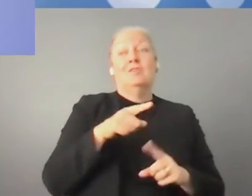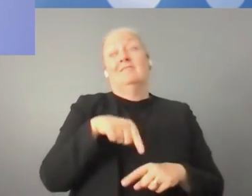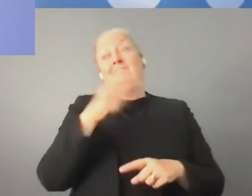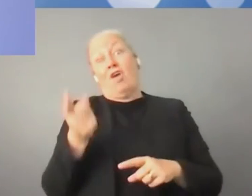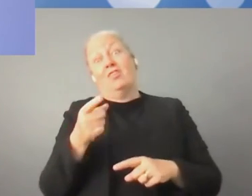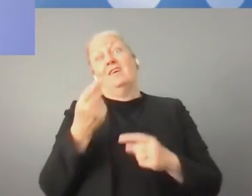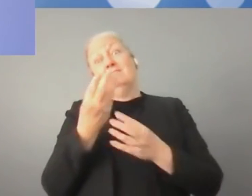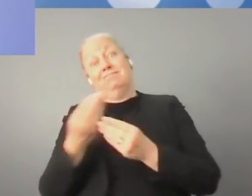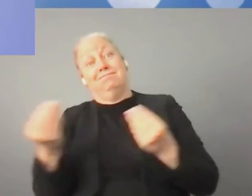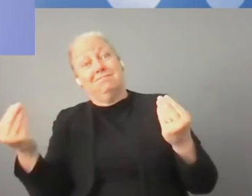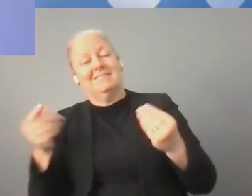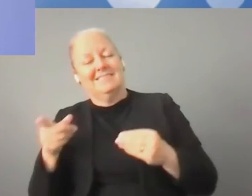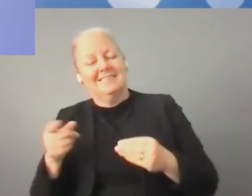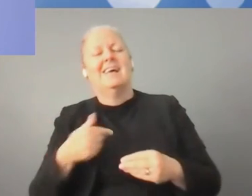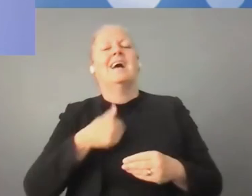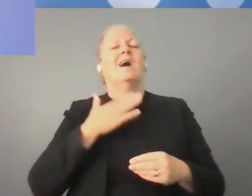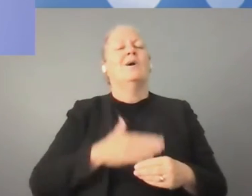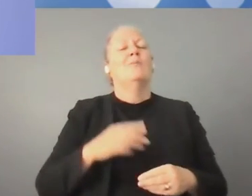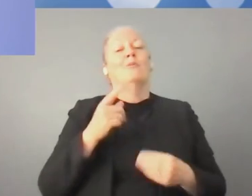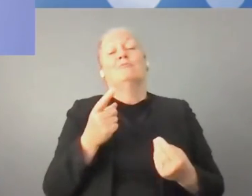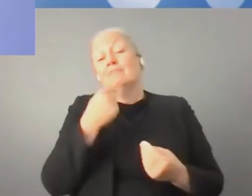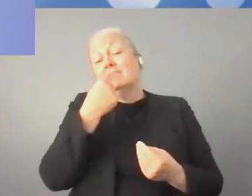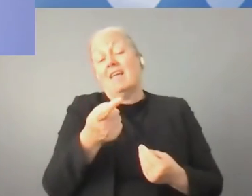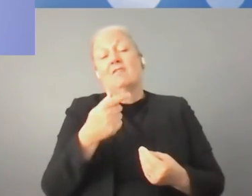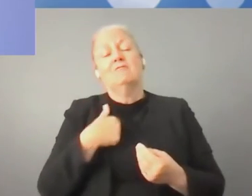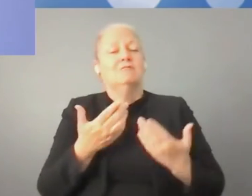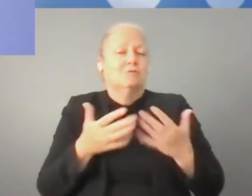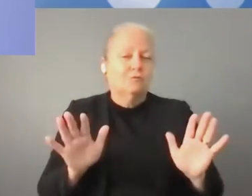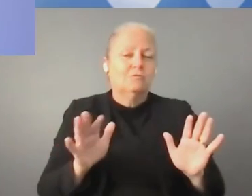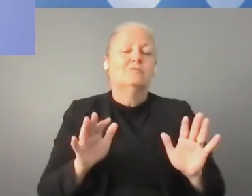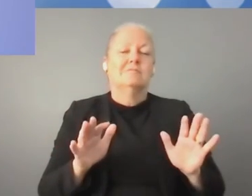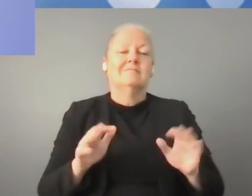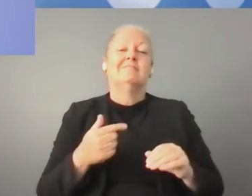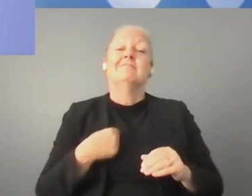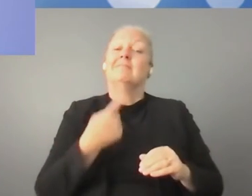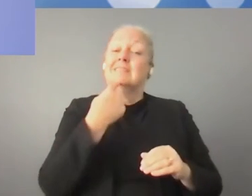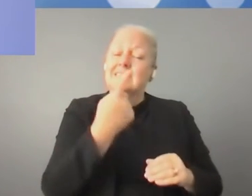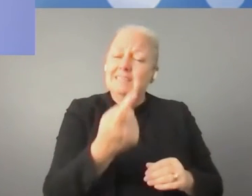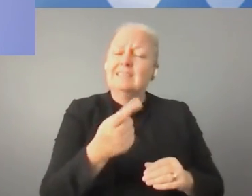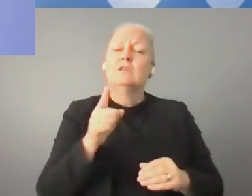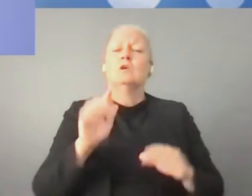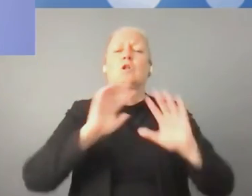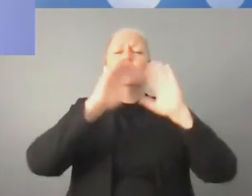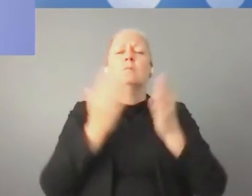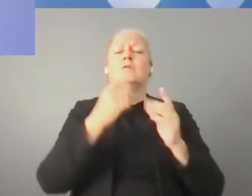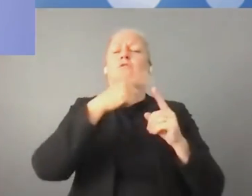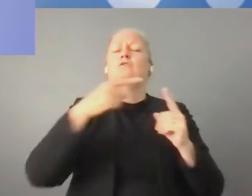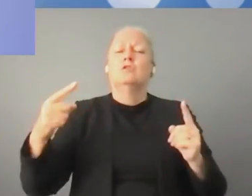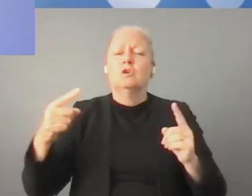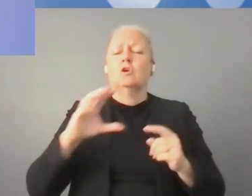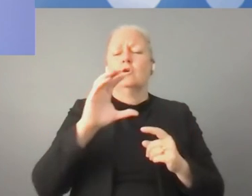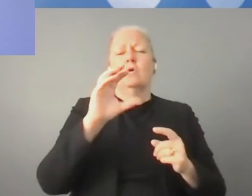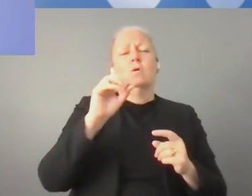like, in conclusion, to, as I promised in the beginning, say a word about the Global Digital Compact that the Secretary